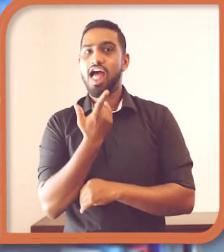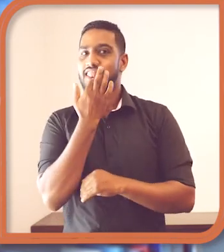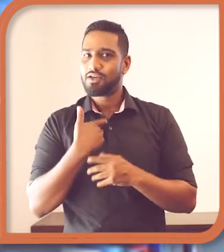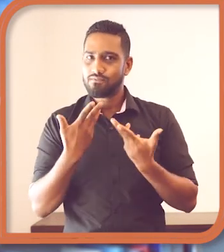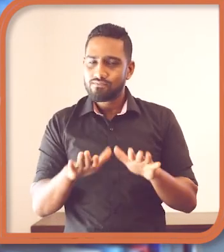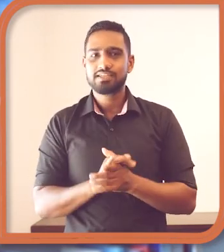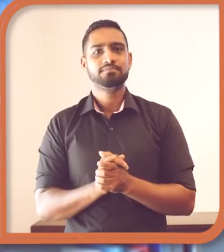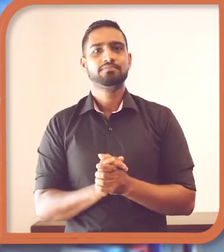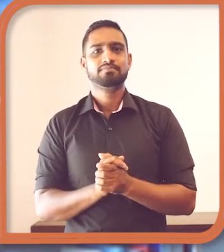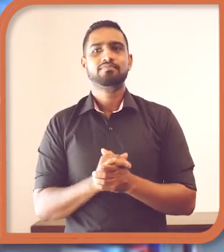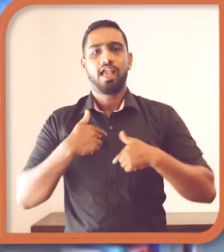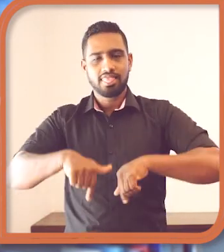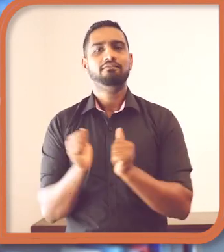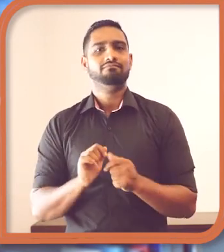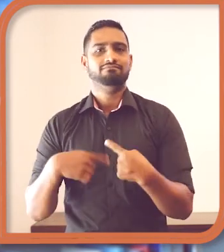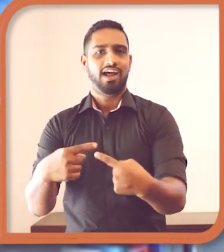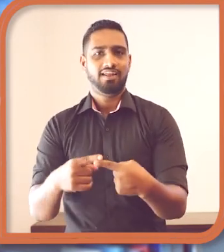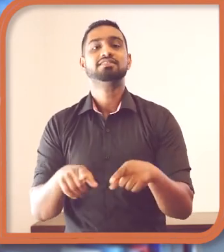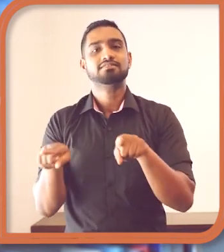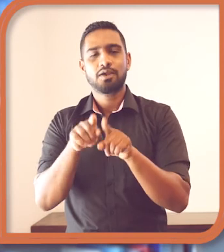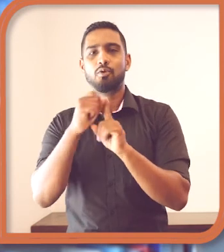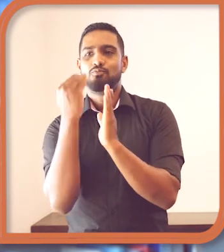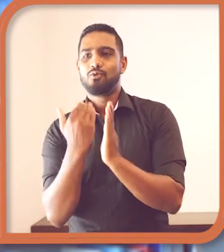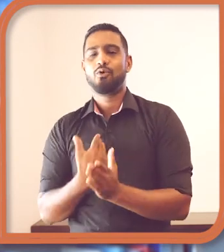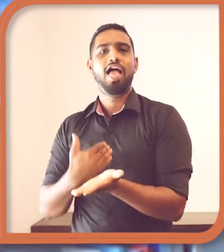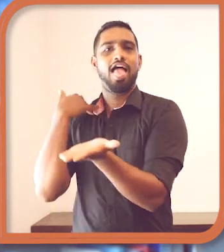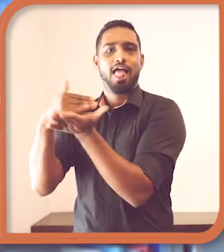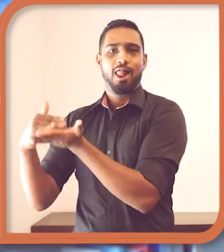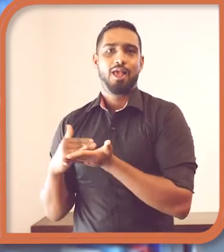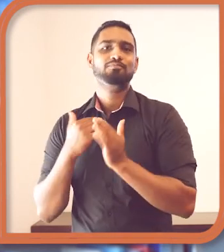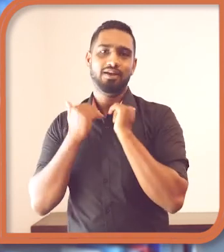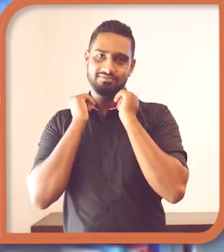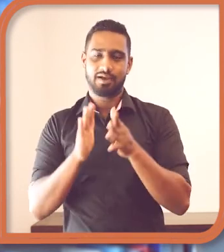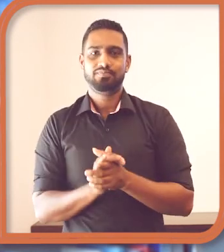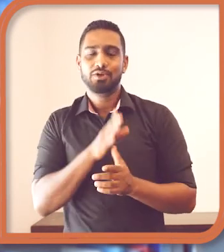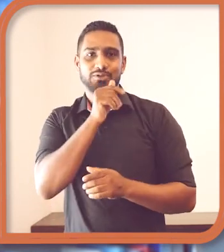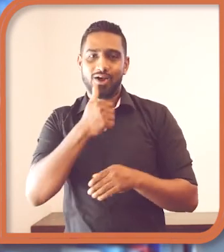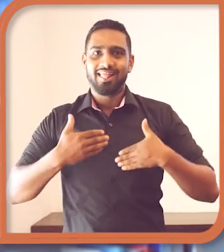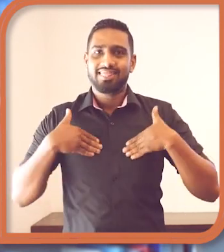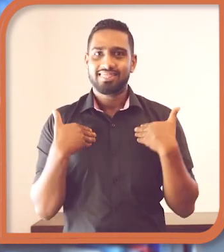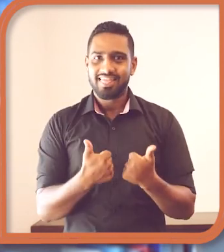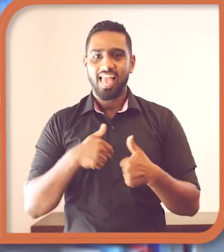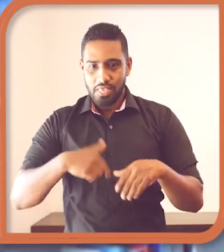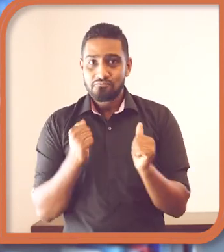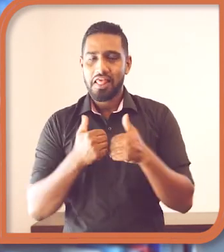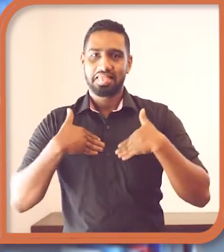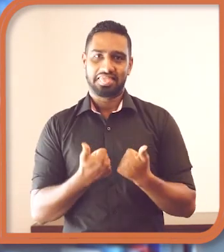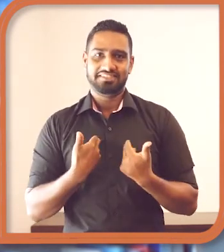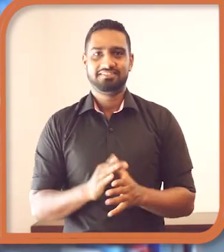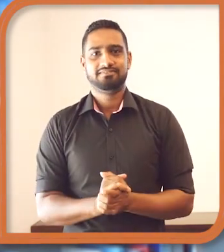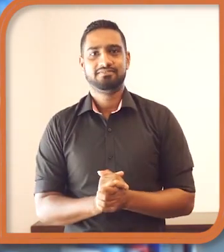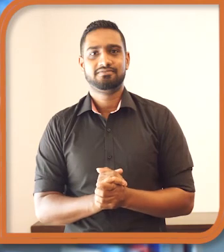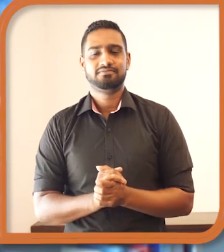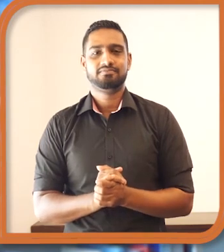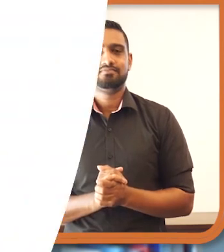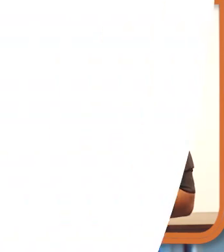-reflection. I learn things and I'm delivering it through another program. It's actually very satisfying work